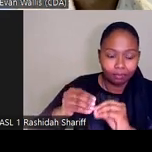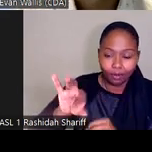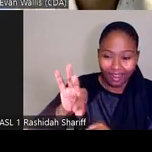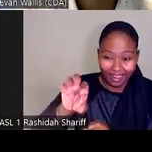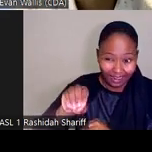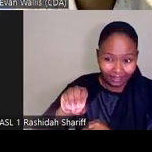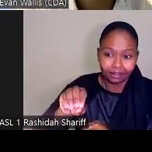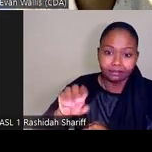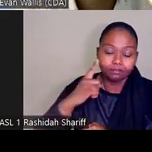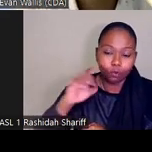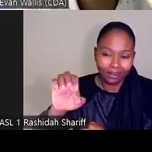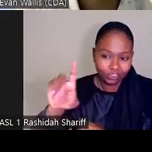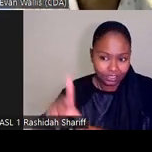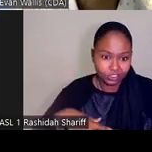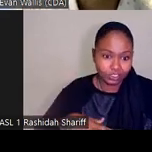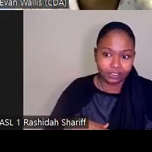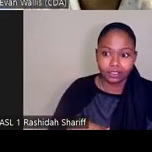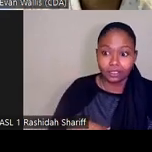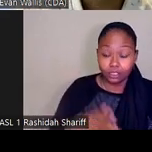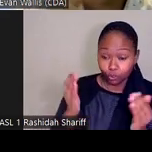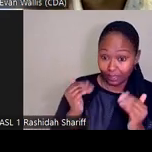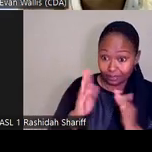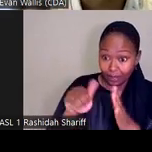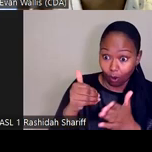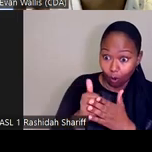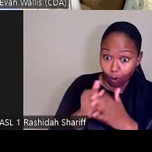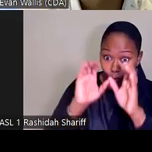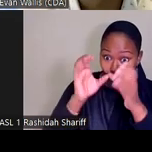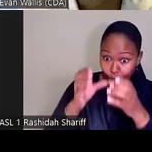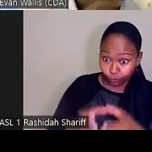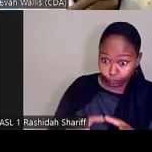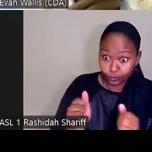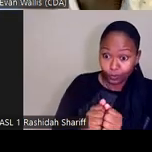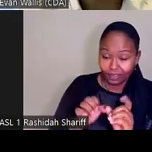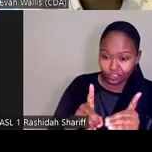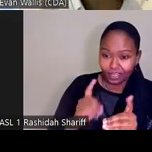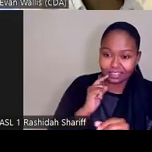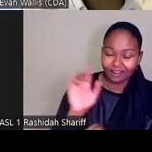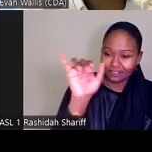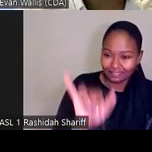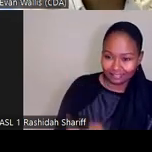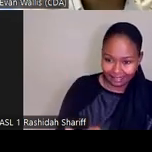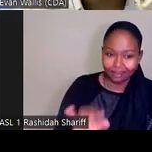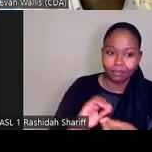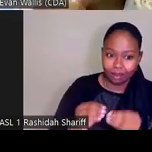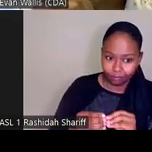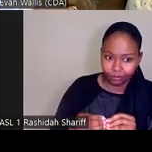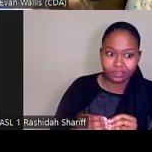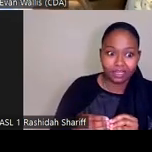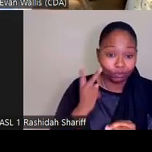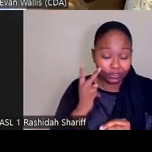you would expect there to be all of the groups within education to have pretty similar numbers. And that is the case if you look at the gray bars on the right.